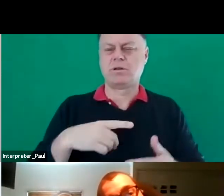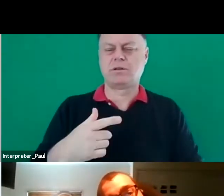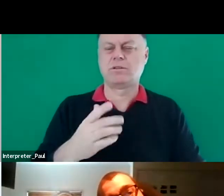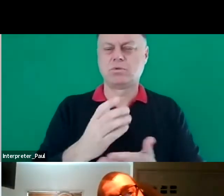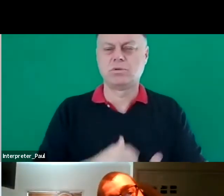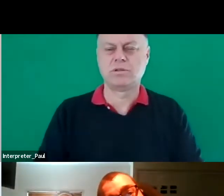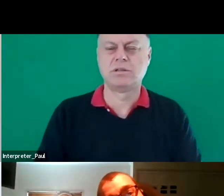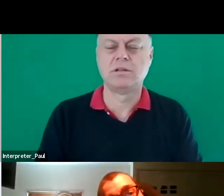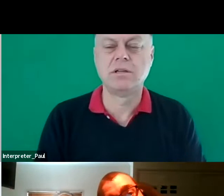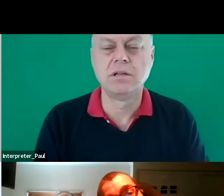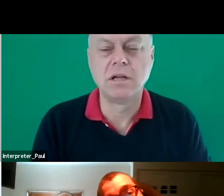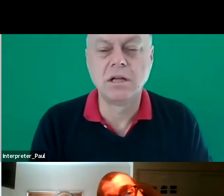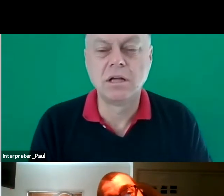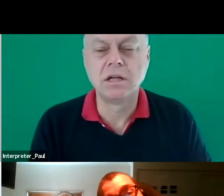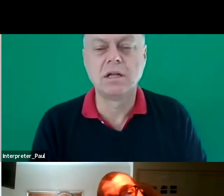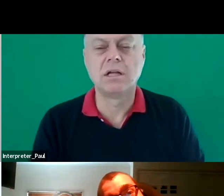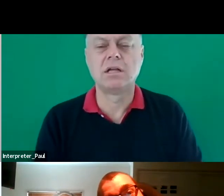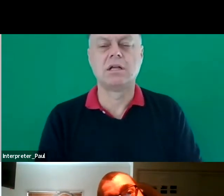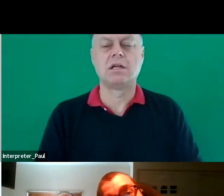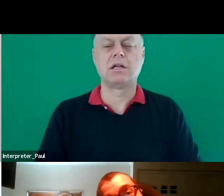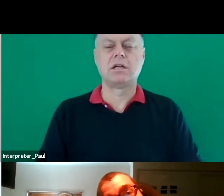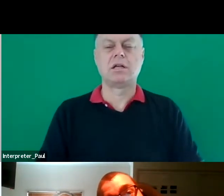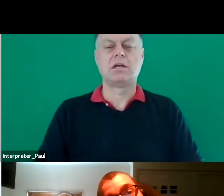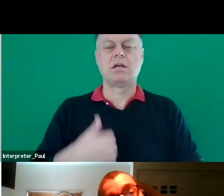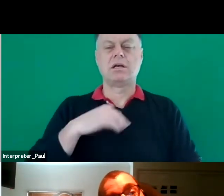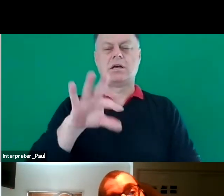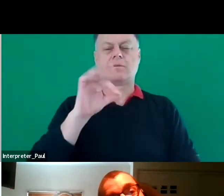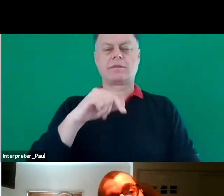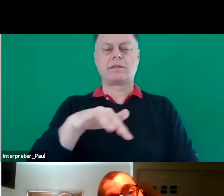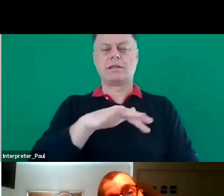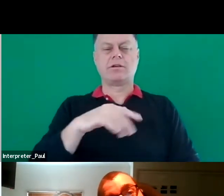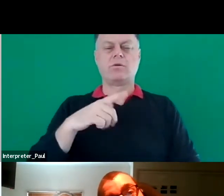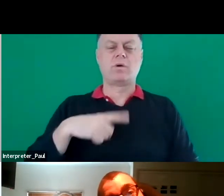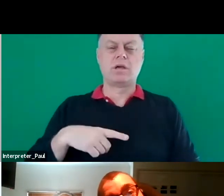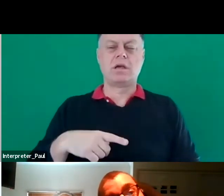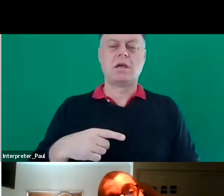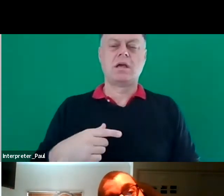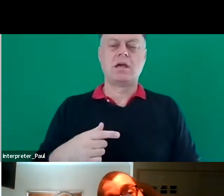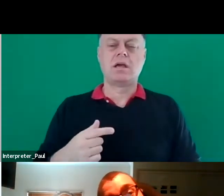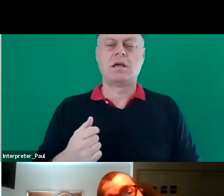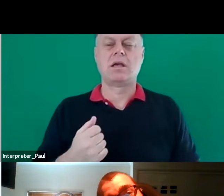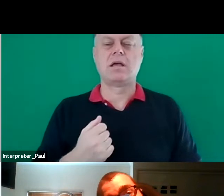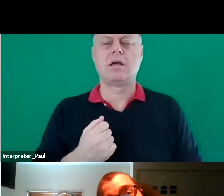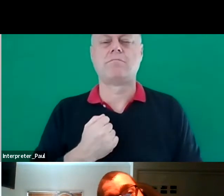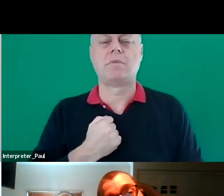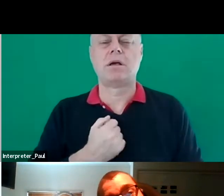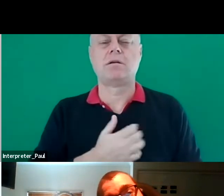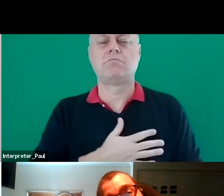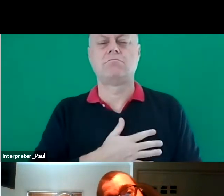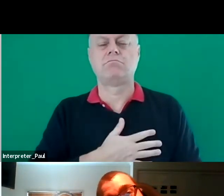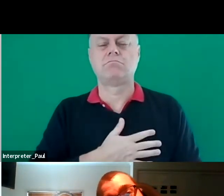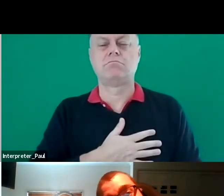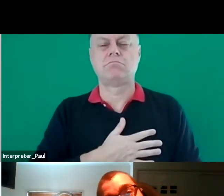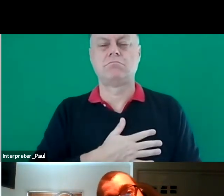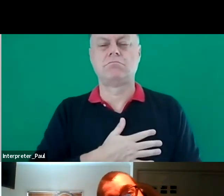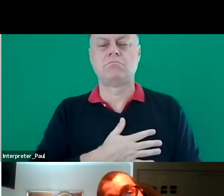I chose my particular area because of my passion in relation